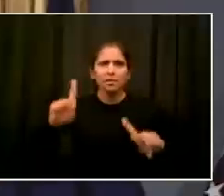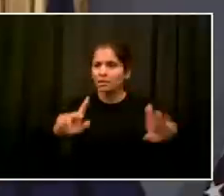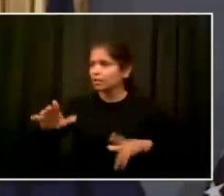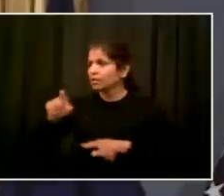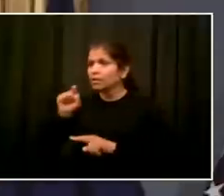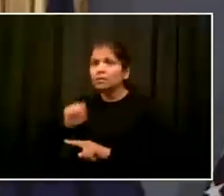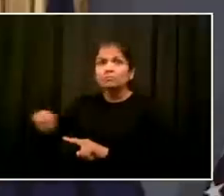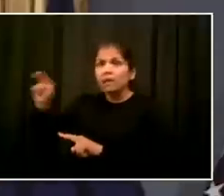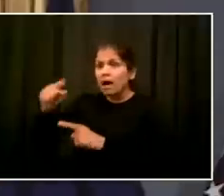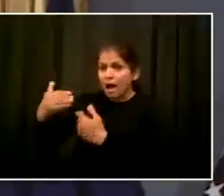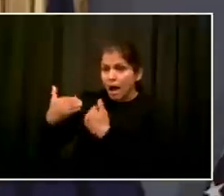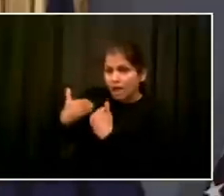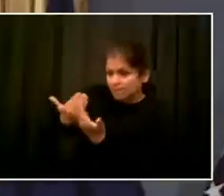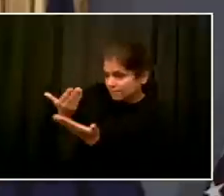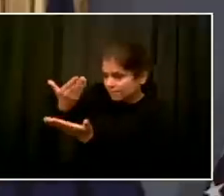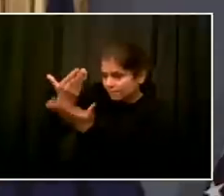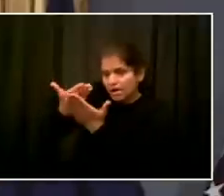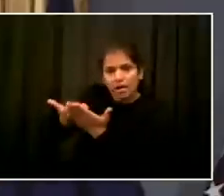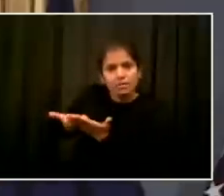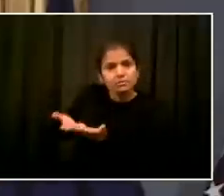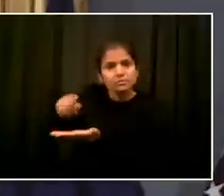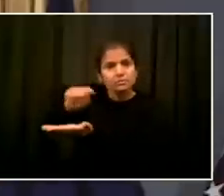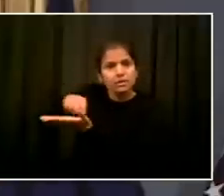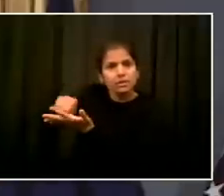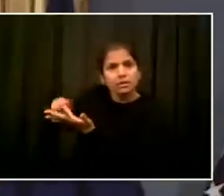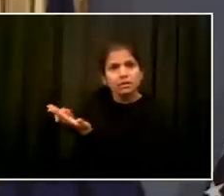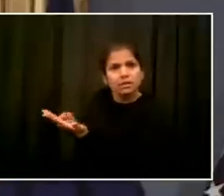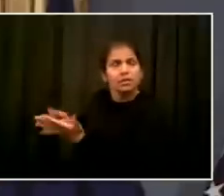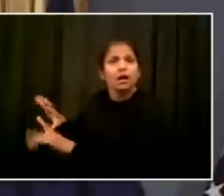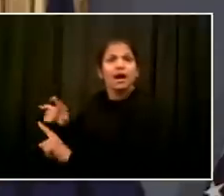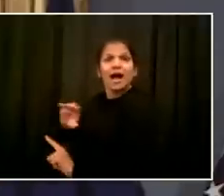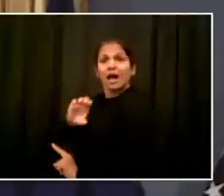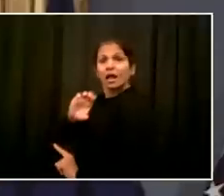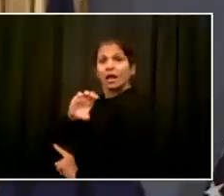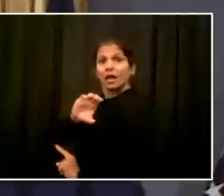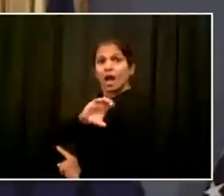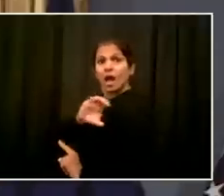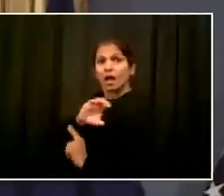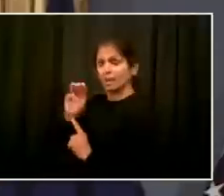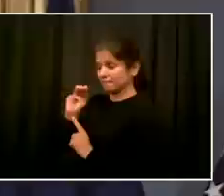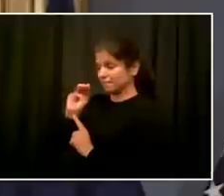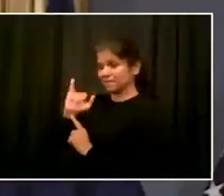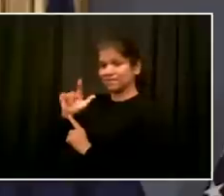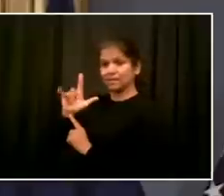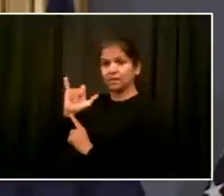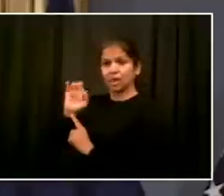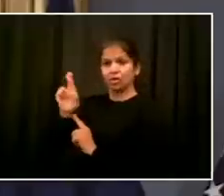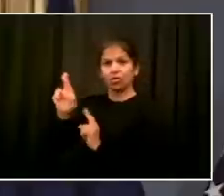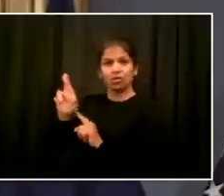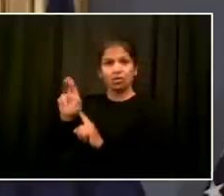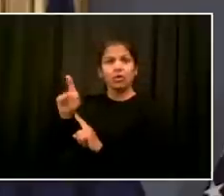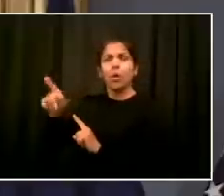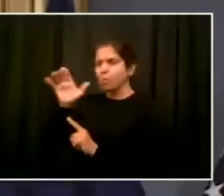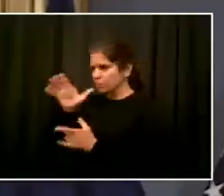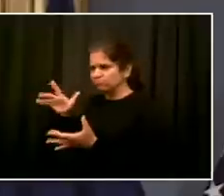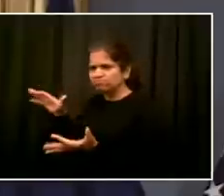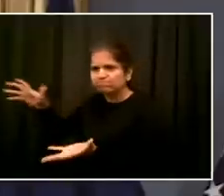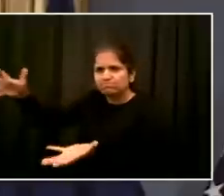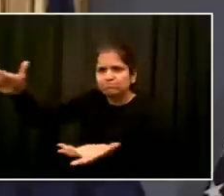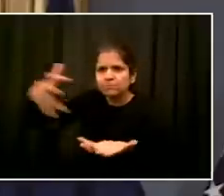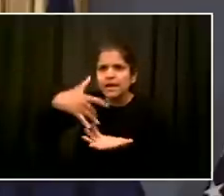the media and get that information out as quickly as possible. It probably will come in several waves, but I want to make sure you get that very rapidly.